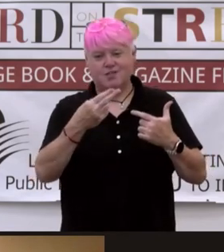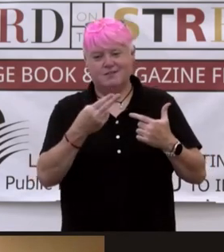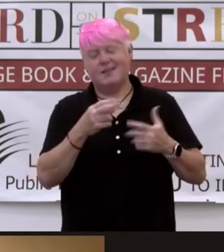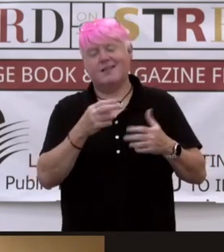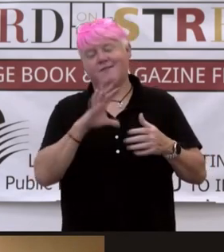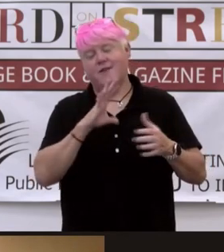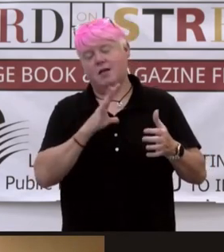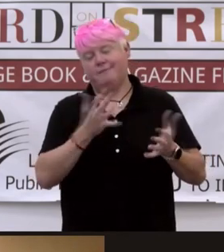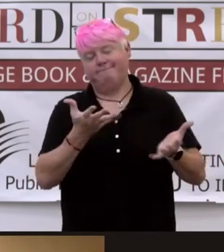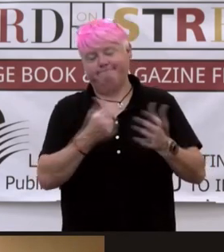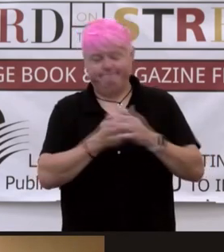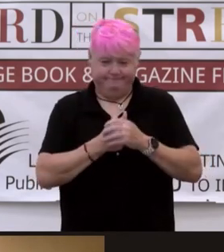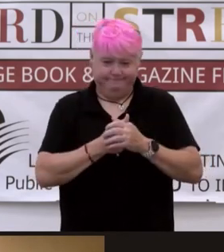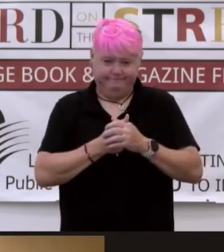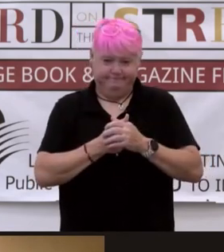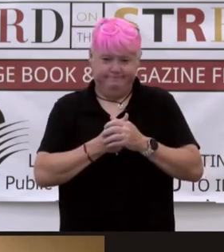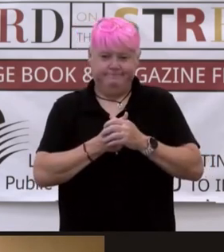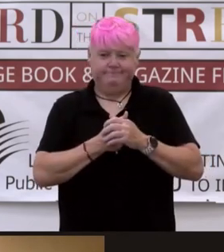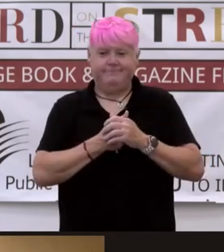Or anywhere else.